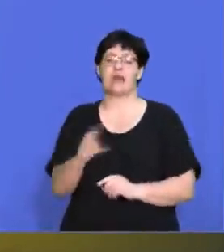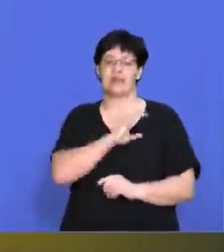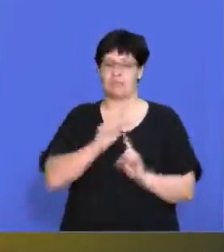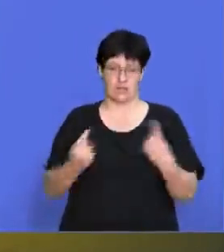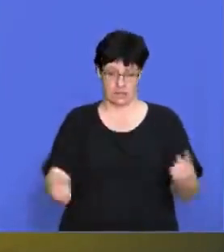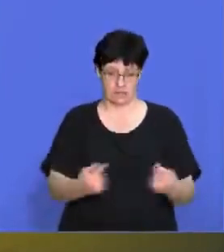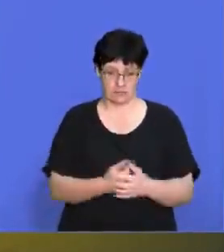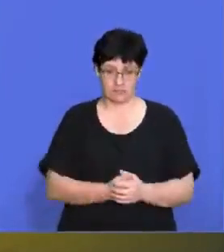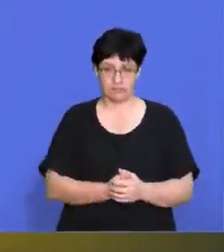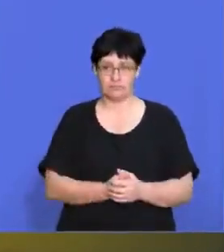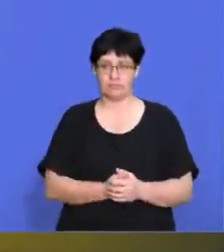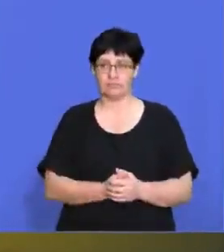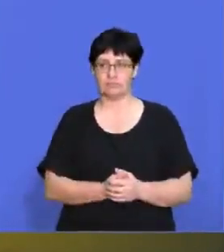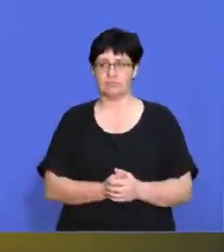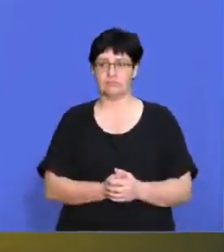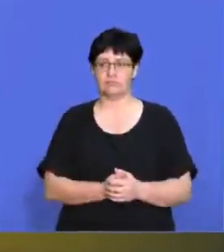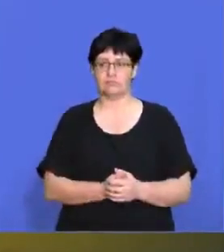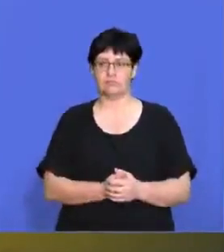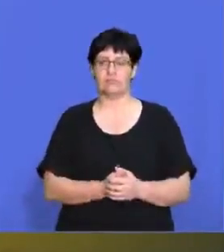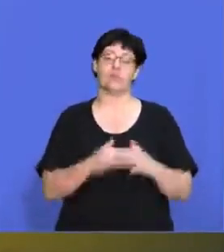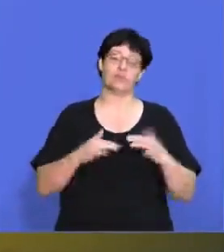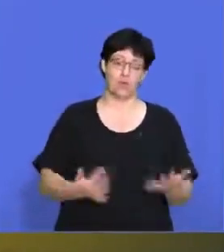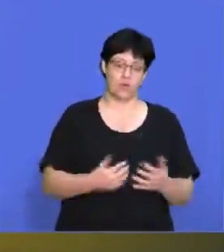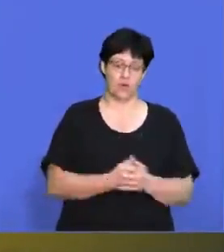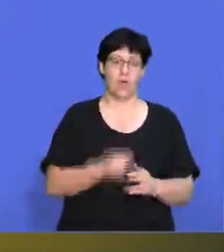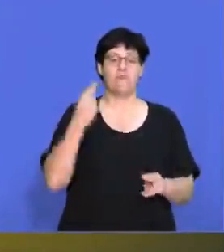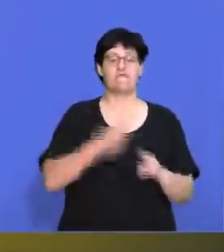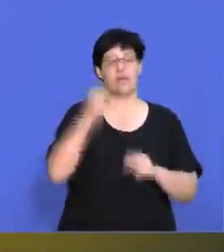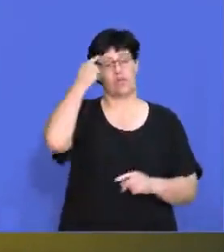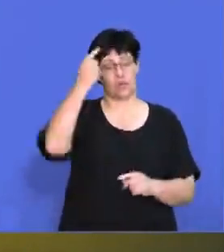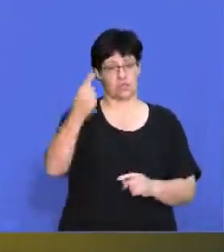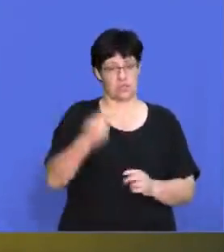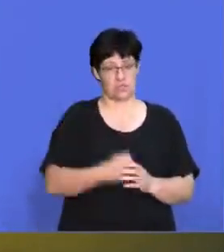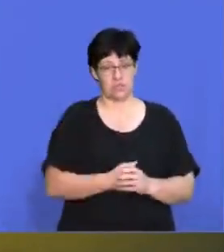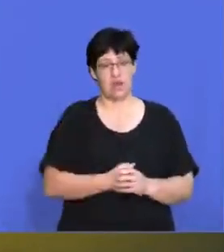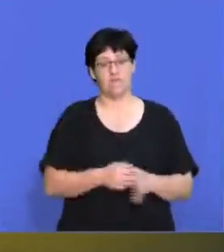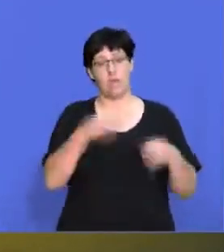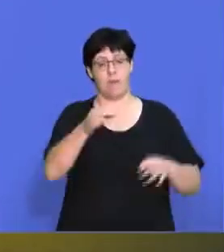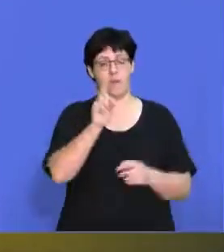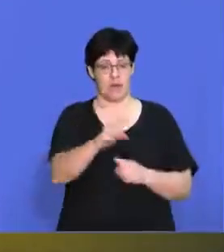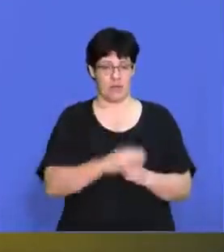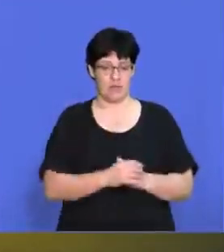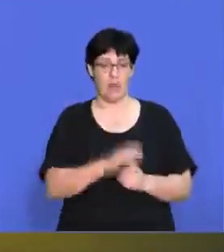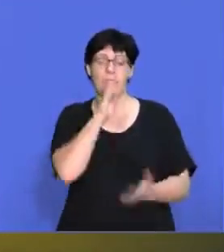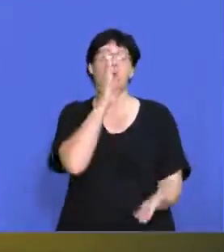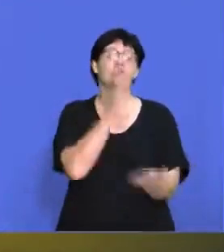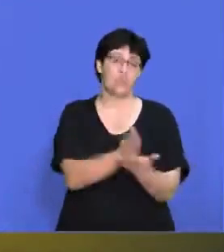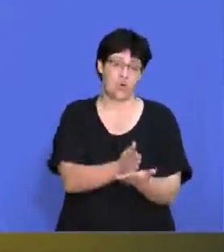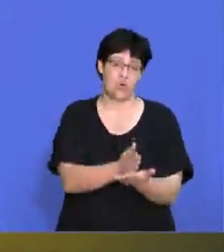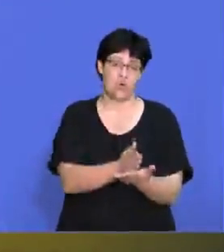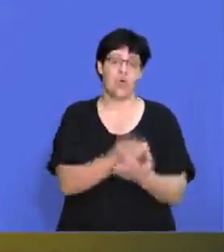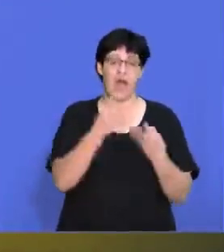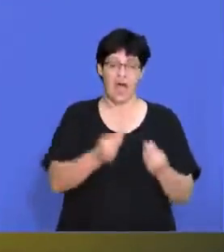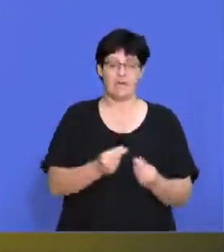consumers and they're not getting taken advantage of. So our final thoughts for paper one.